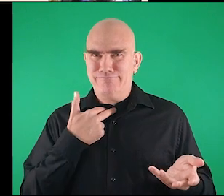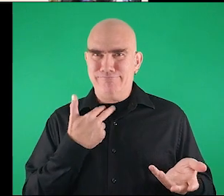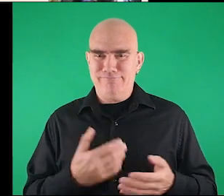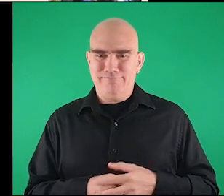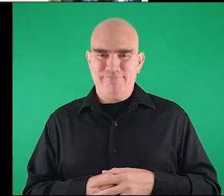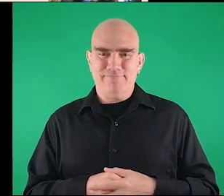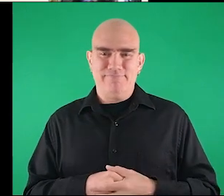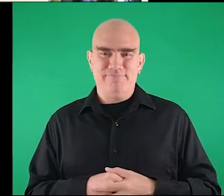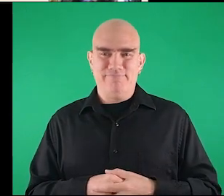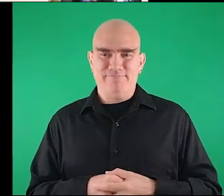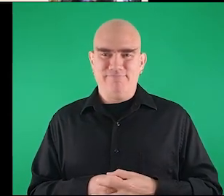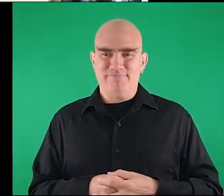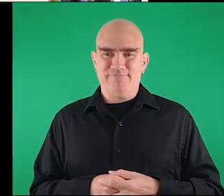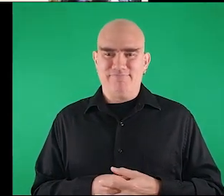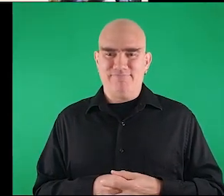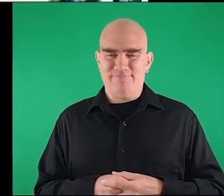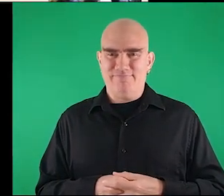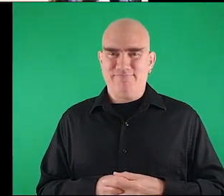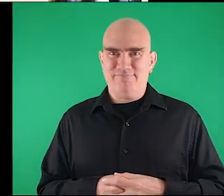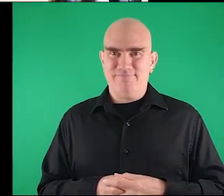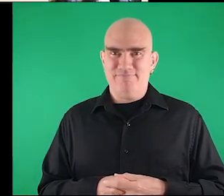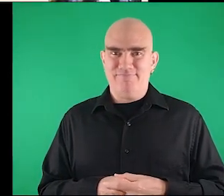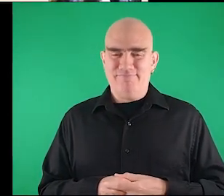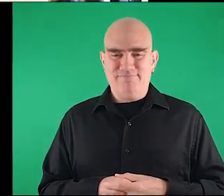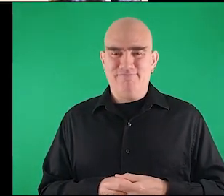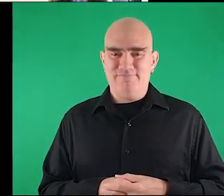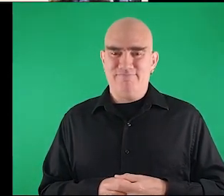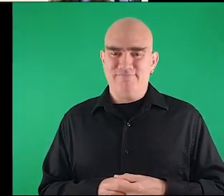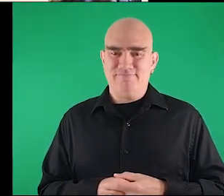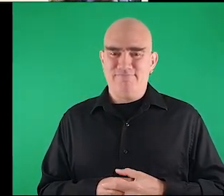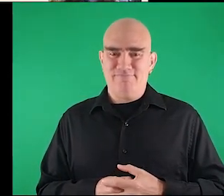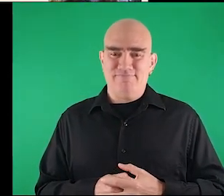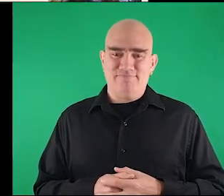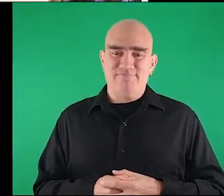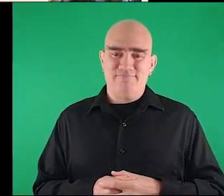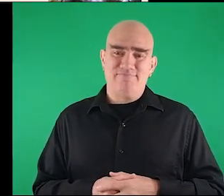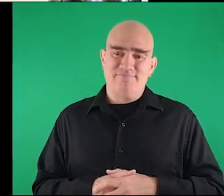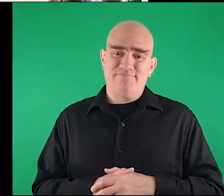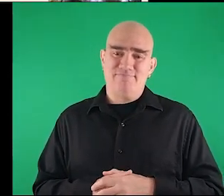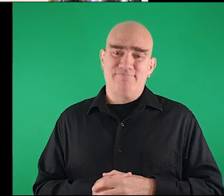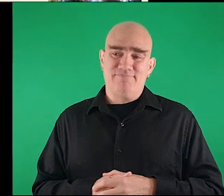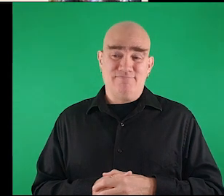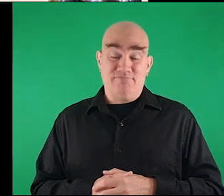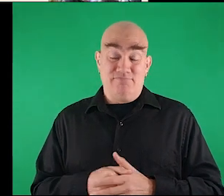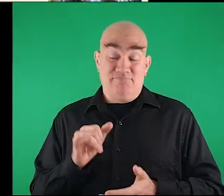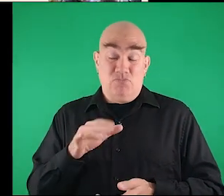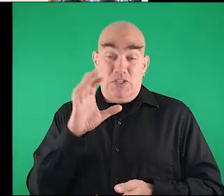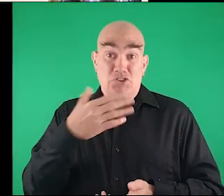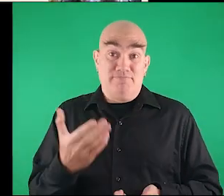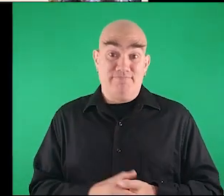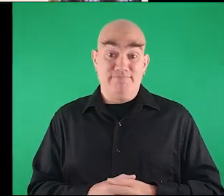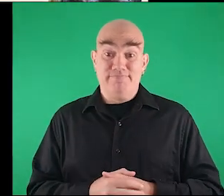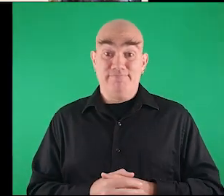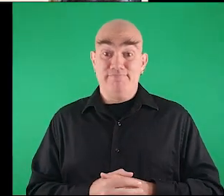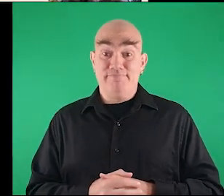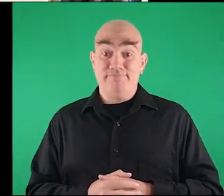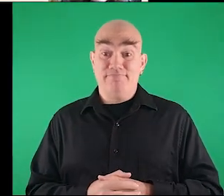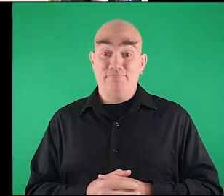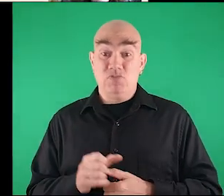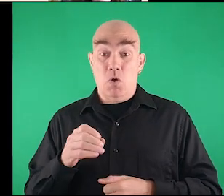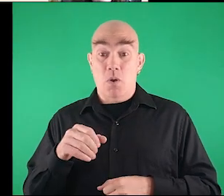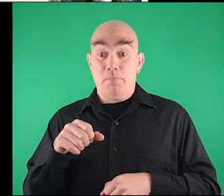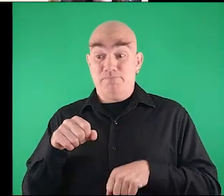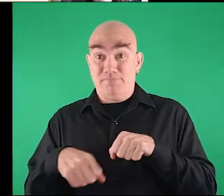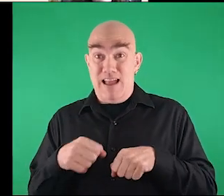pedestrian cannot a walk for the side of the beach it's very strange to that